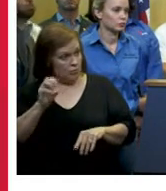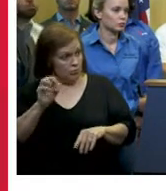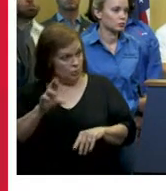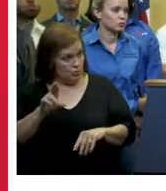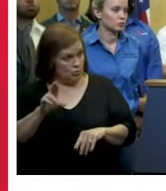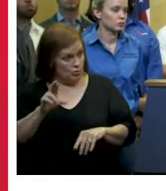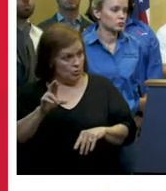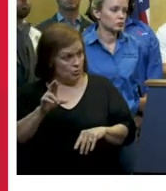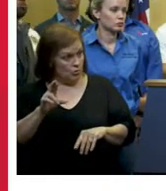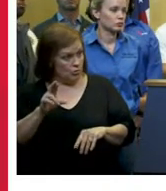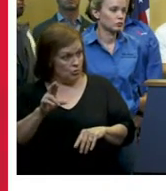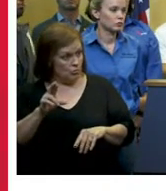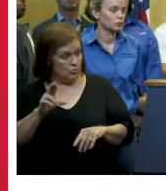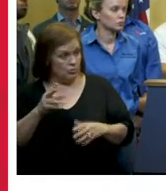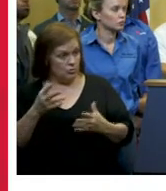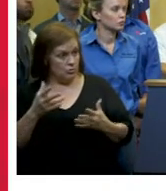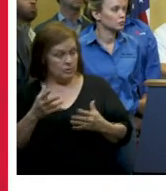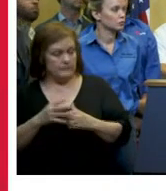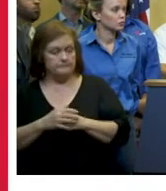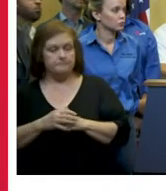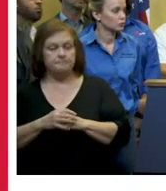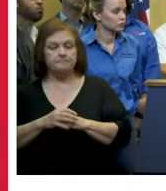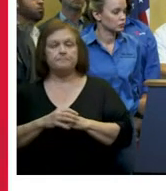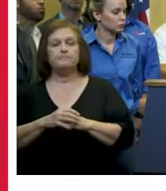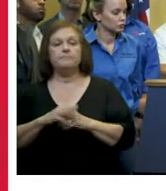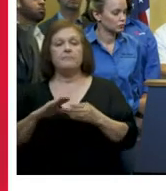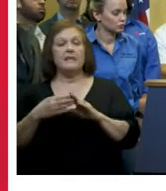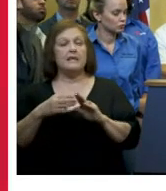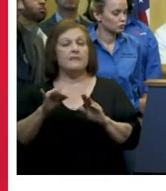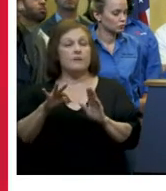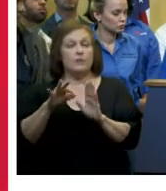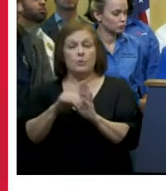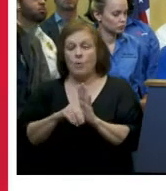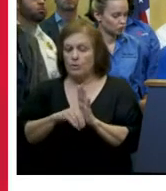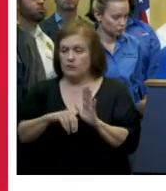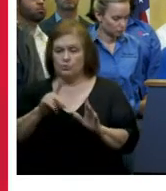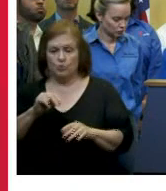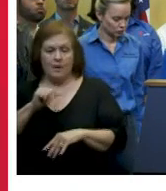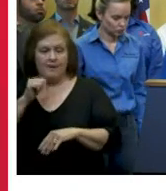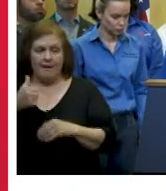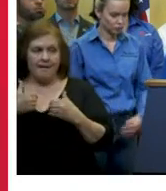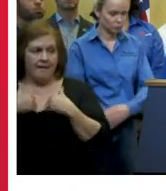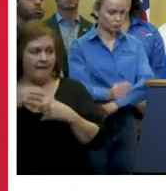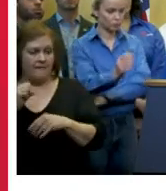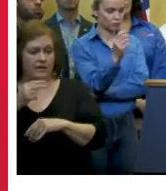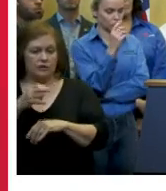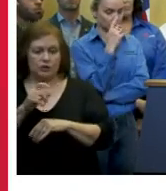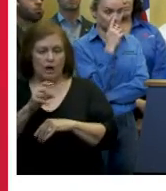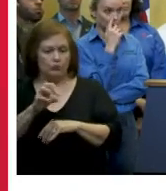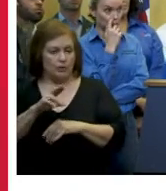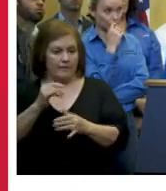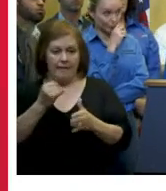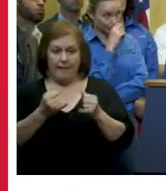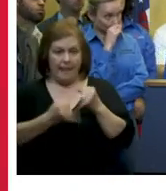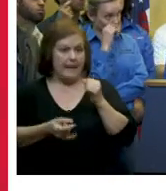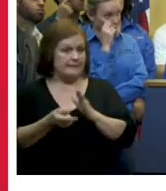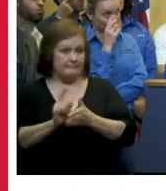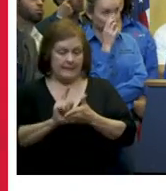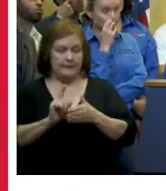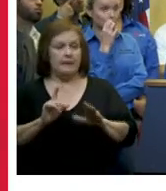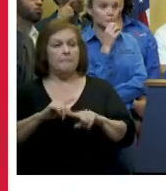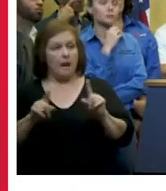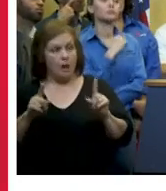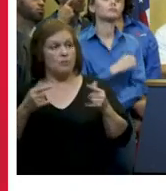or any plans for the burners will evacuate the city of new orleans doesn't operate shelters of last resort however we do have in place